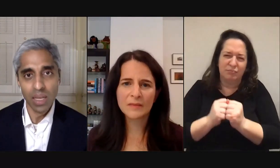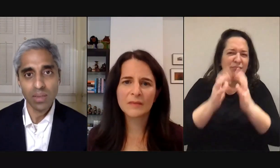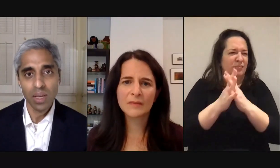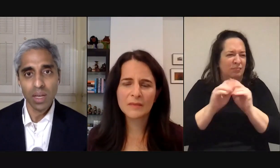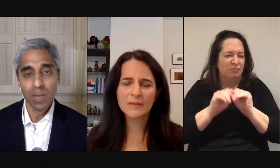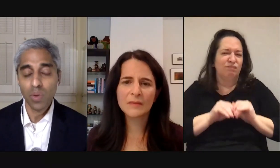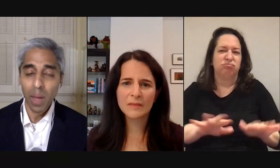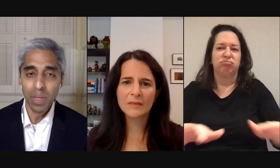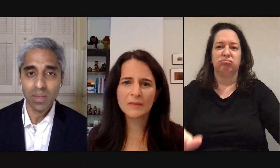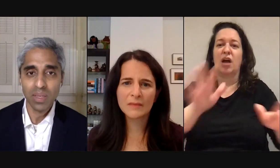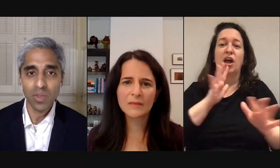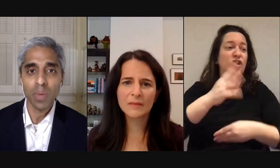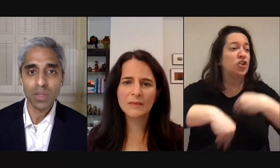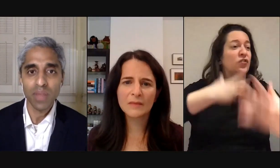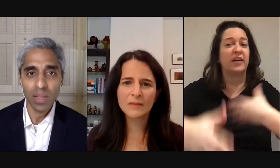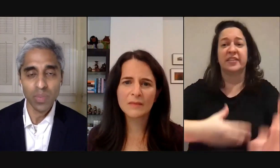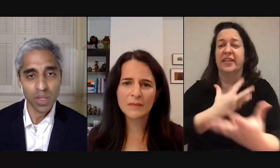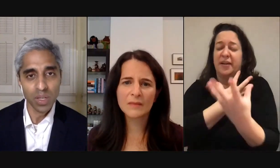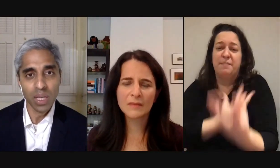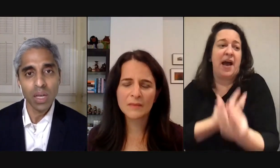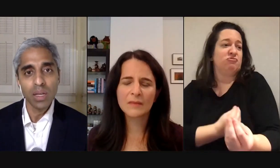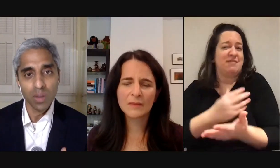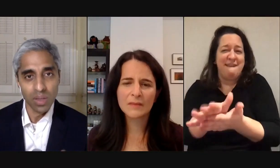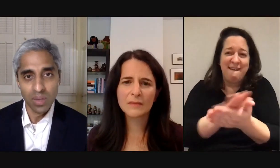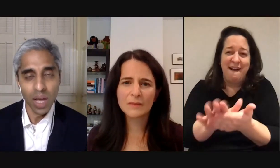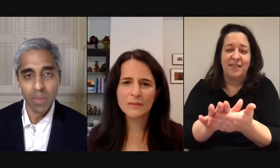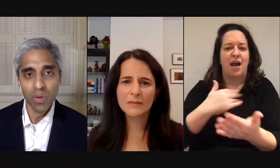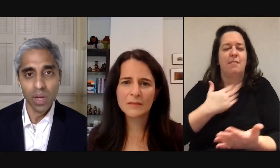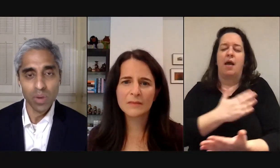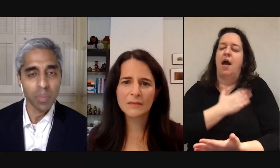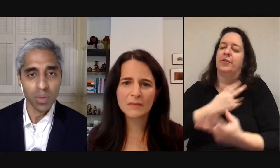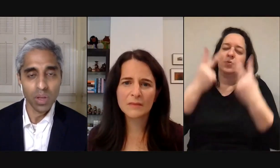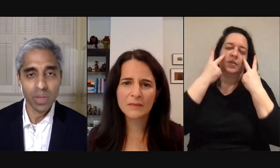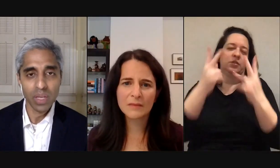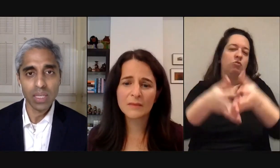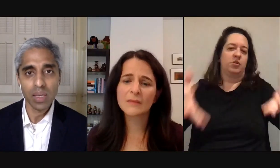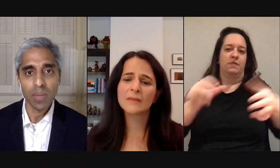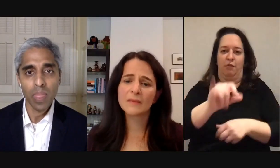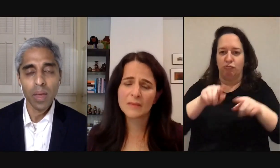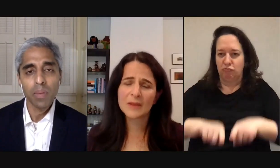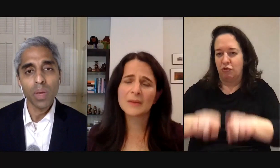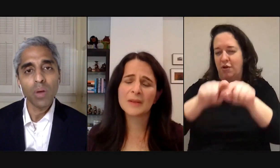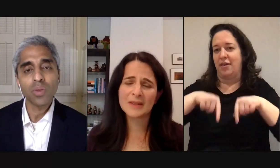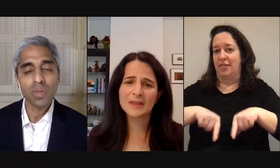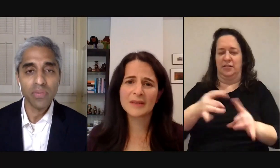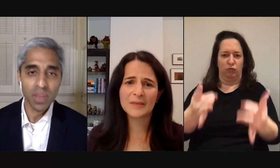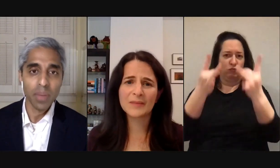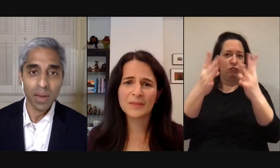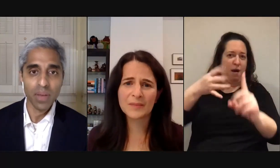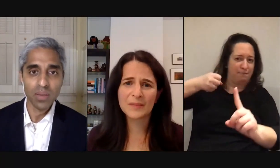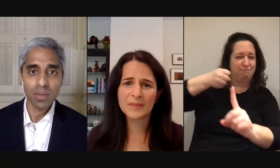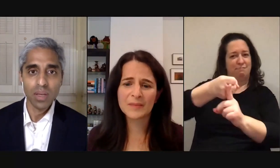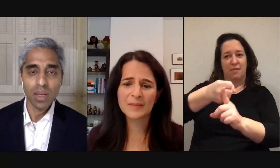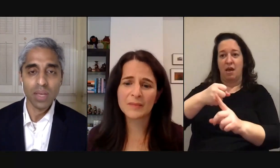as kindness i'm so happy to see so much of that especially during this time of great trauma with kobe 19 but we also see